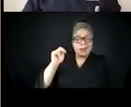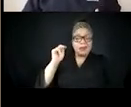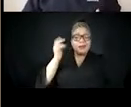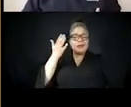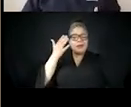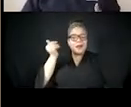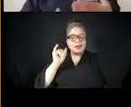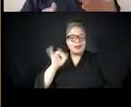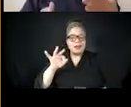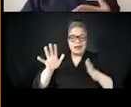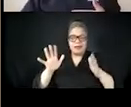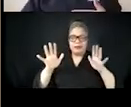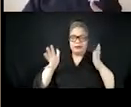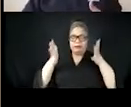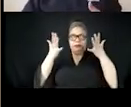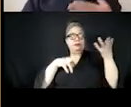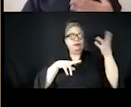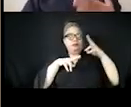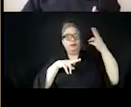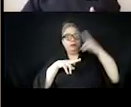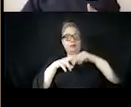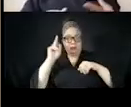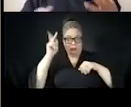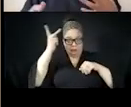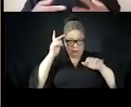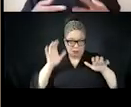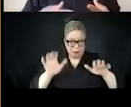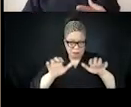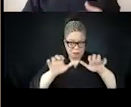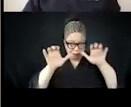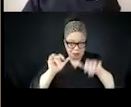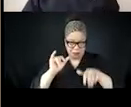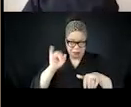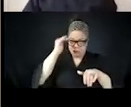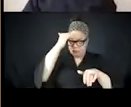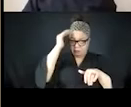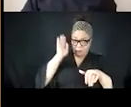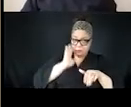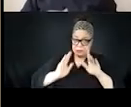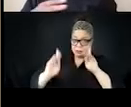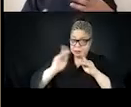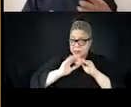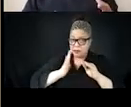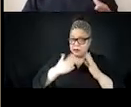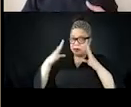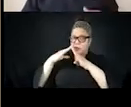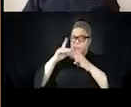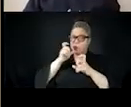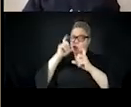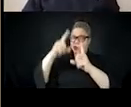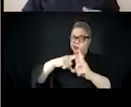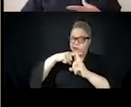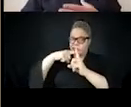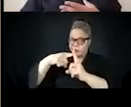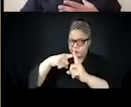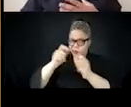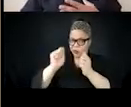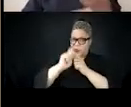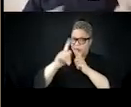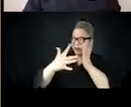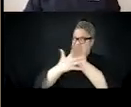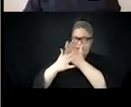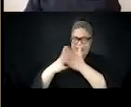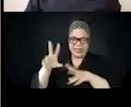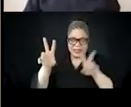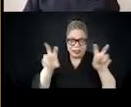campaigns intending to undermine intra and inter-community solidarity and generally erode trust and information in its